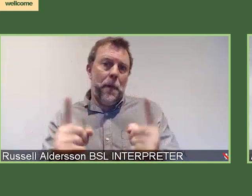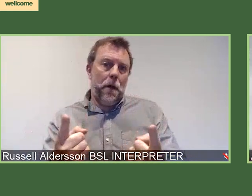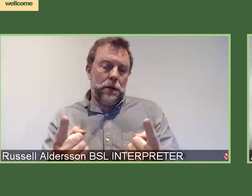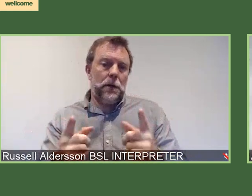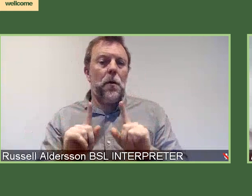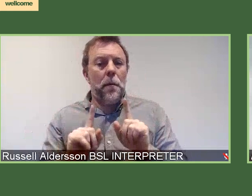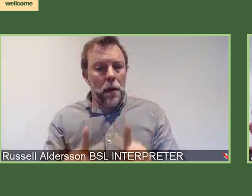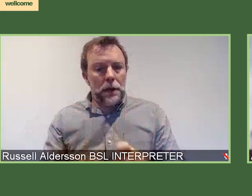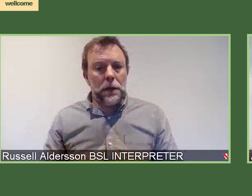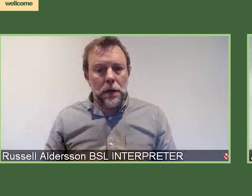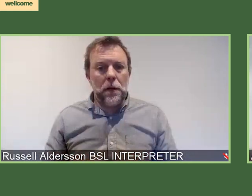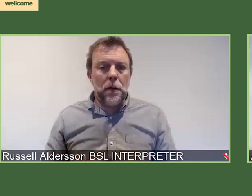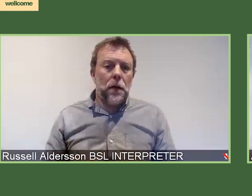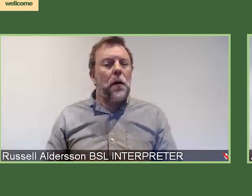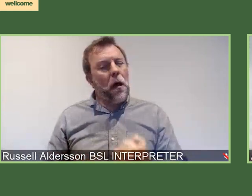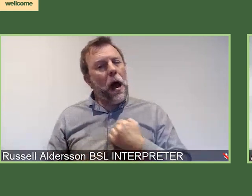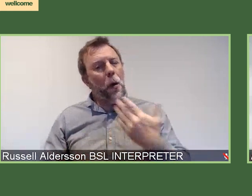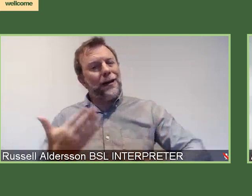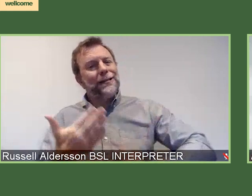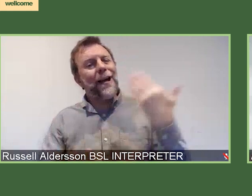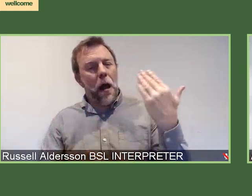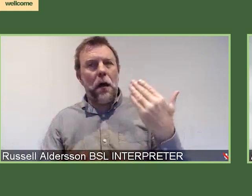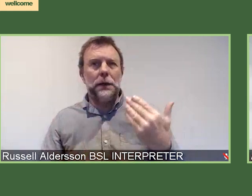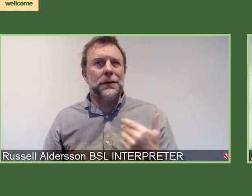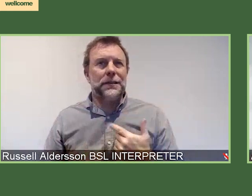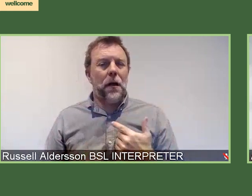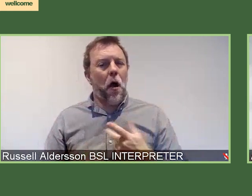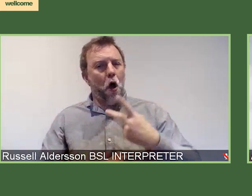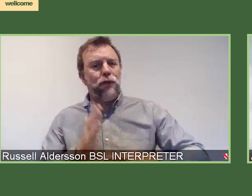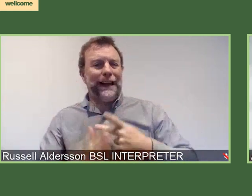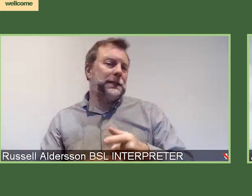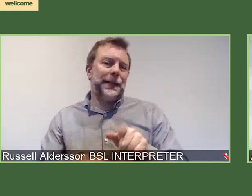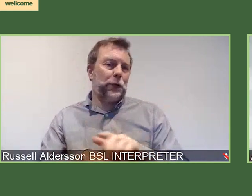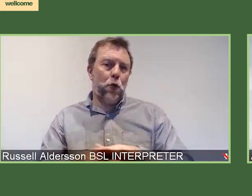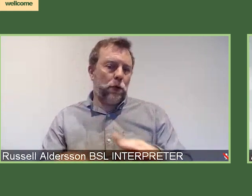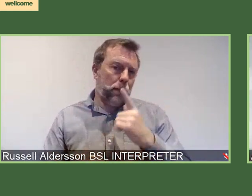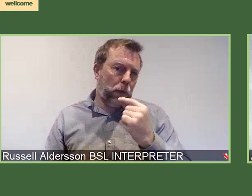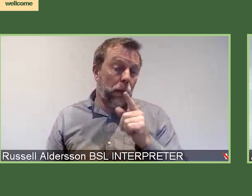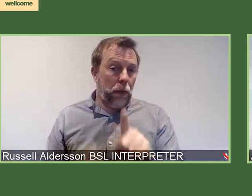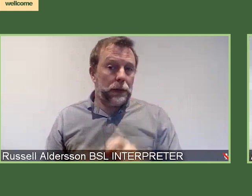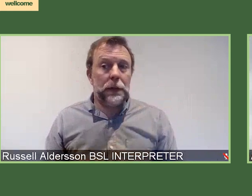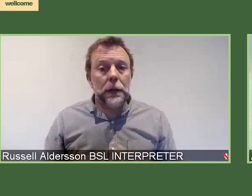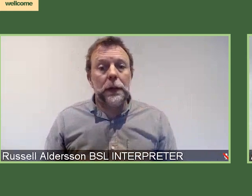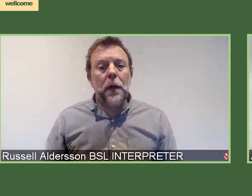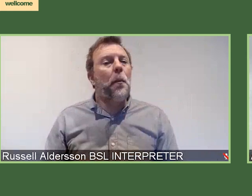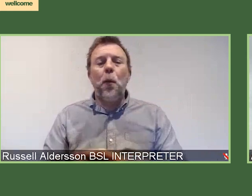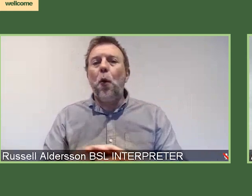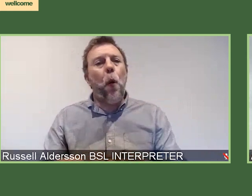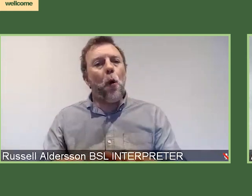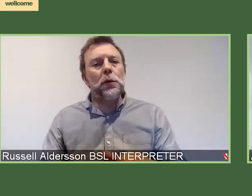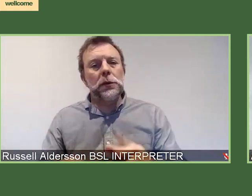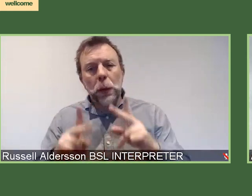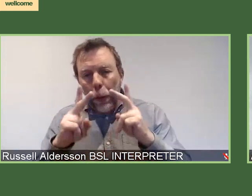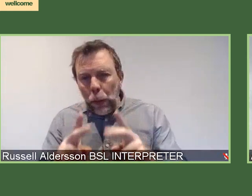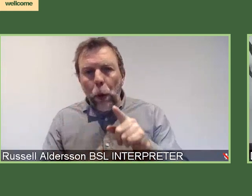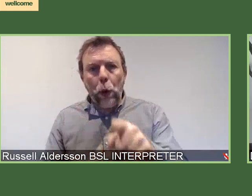So I think all of our deadlines are such that that won't be possible. But no, we won't be looking at what you've done previously.